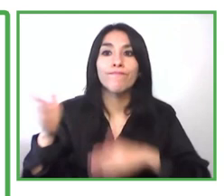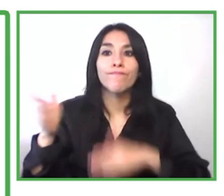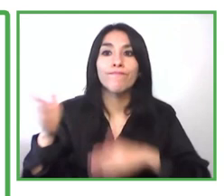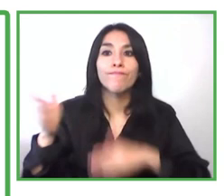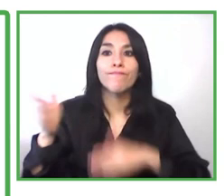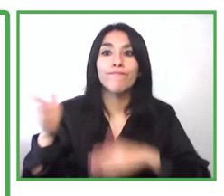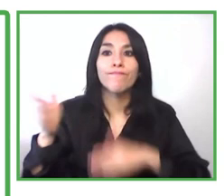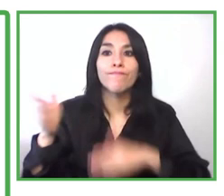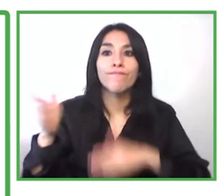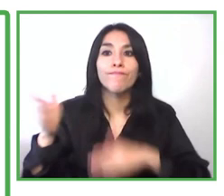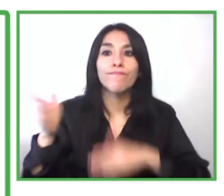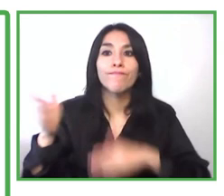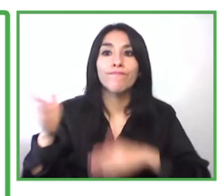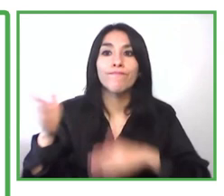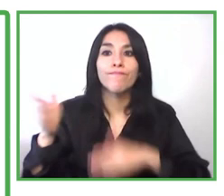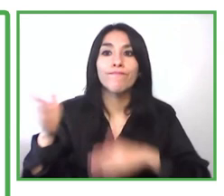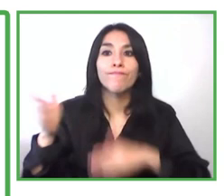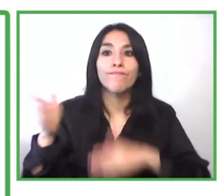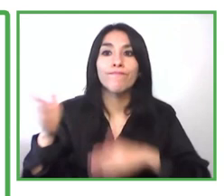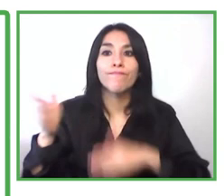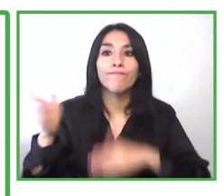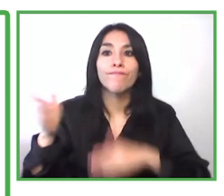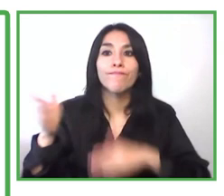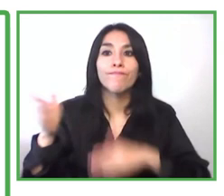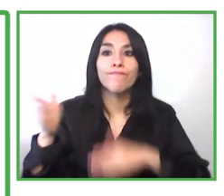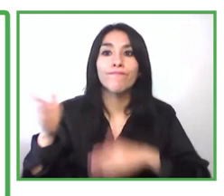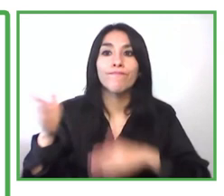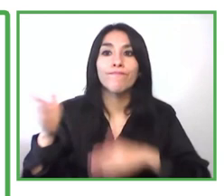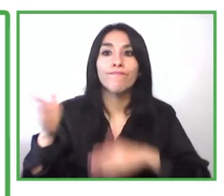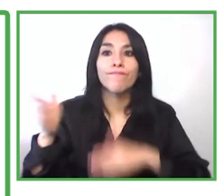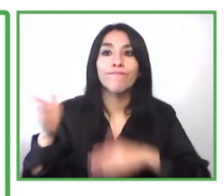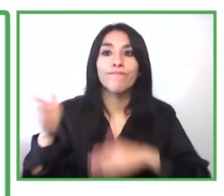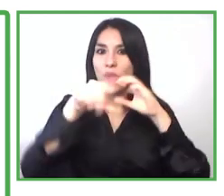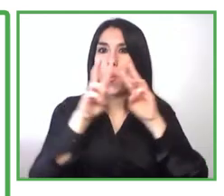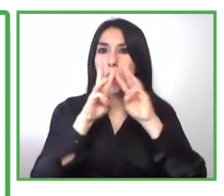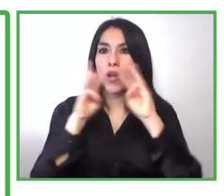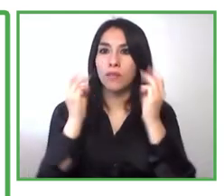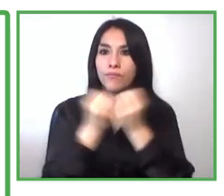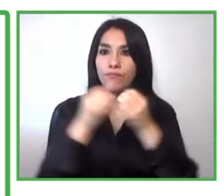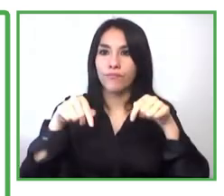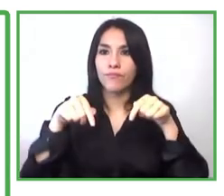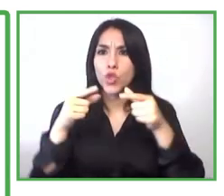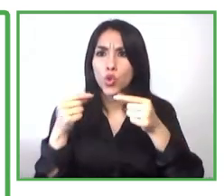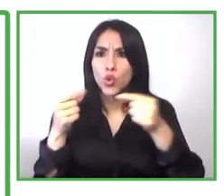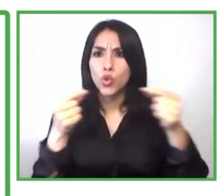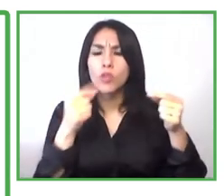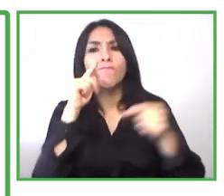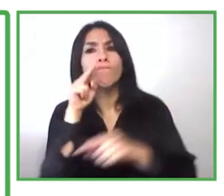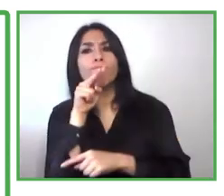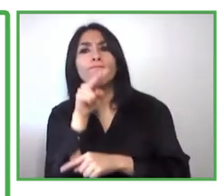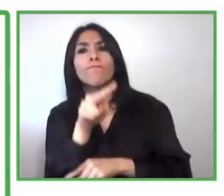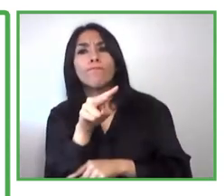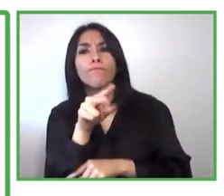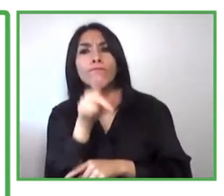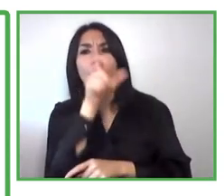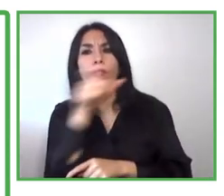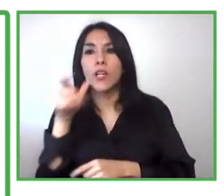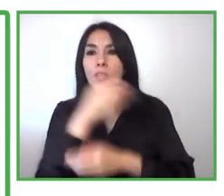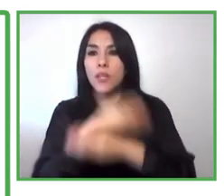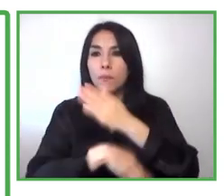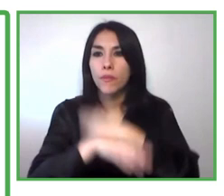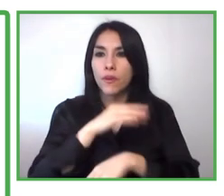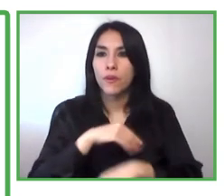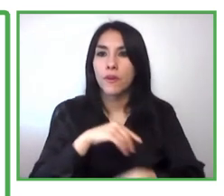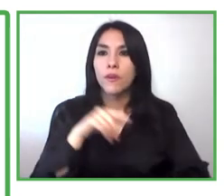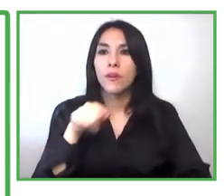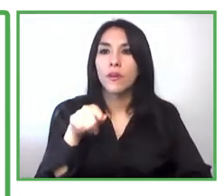support the people with disabilities in disabilities different areas one of them is uh work inclusions and